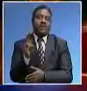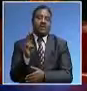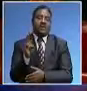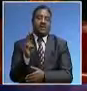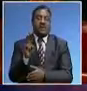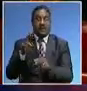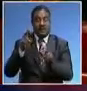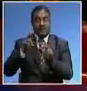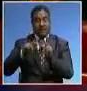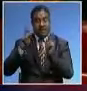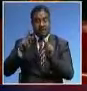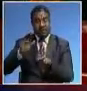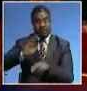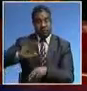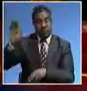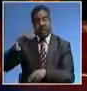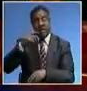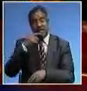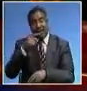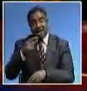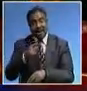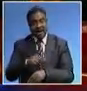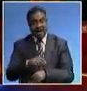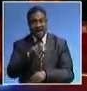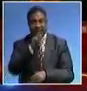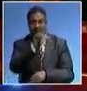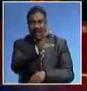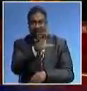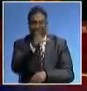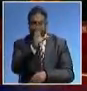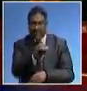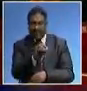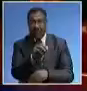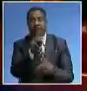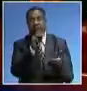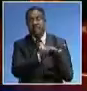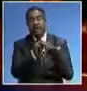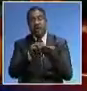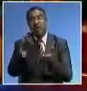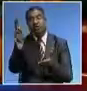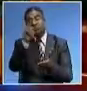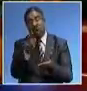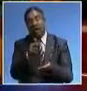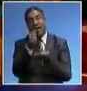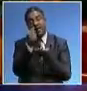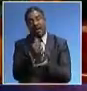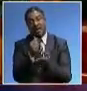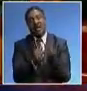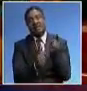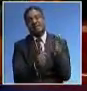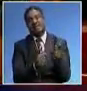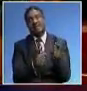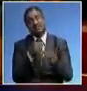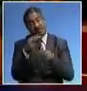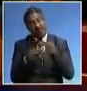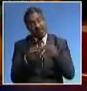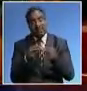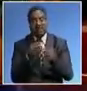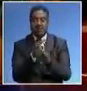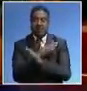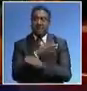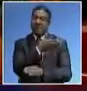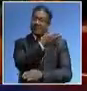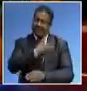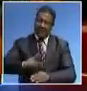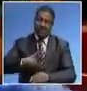chairperson David Masupa say the 350 MW PV power plant is a testament of the country's commitment to green